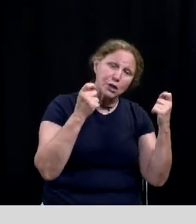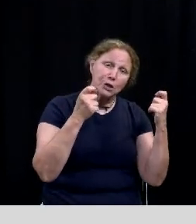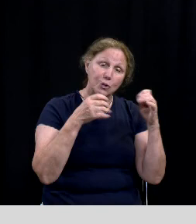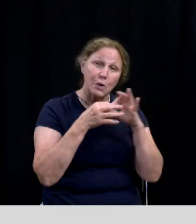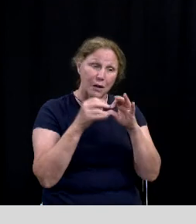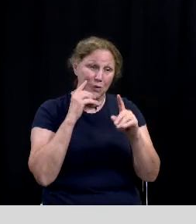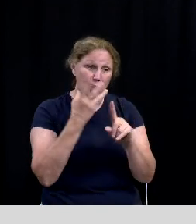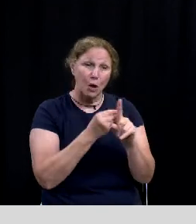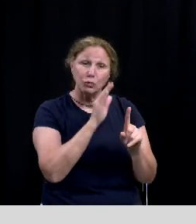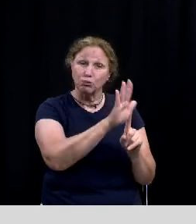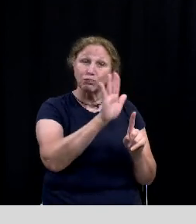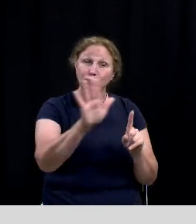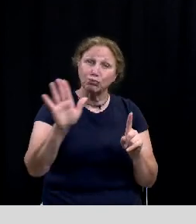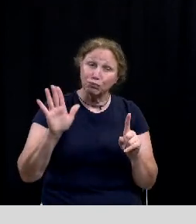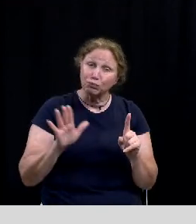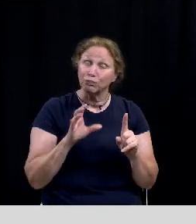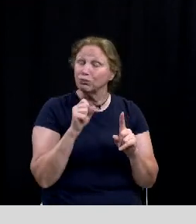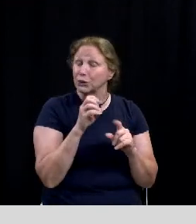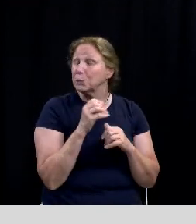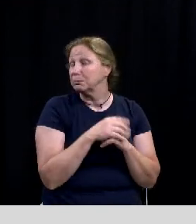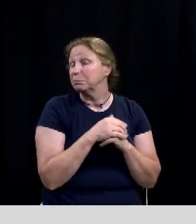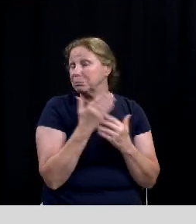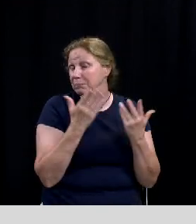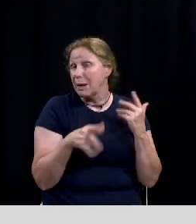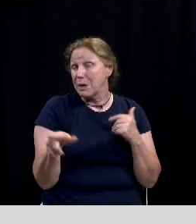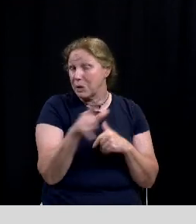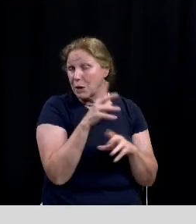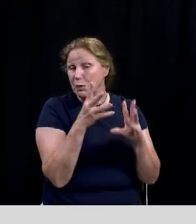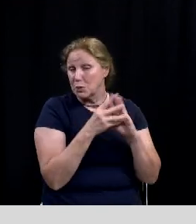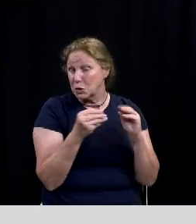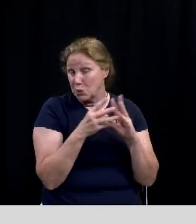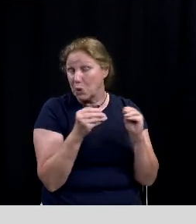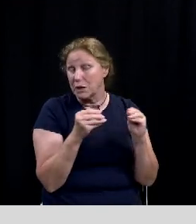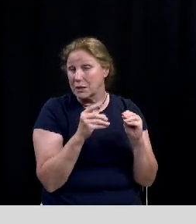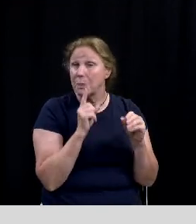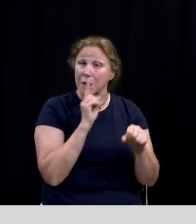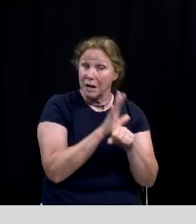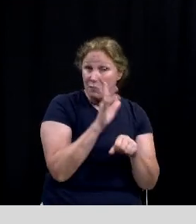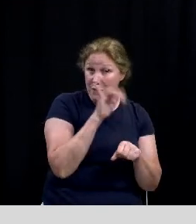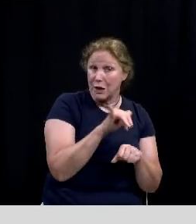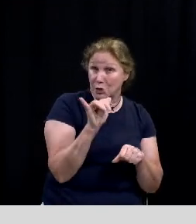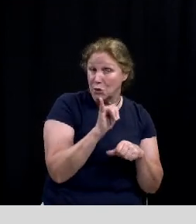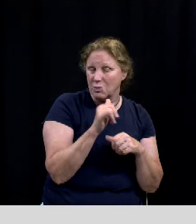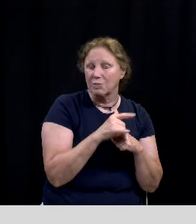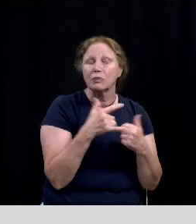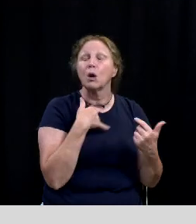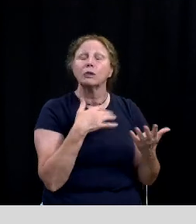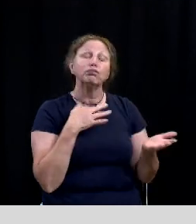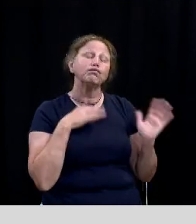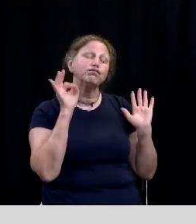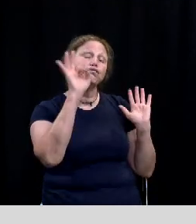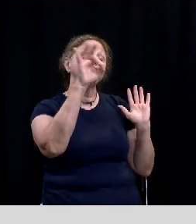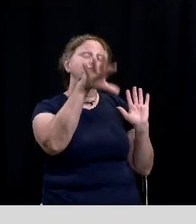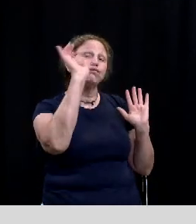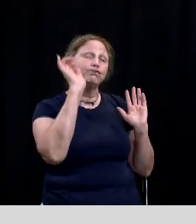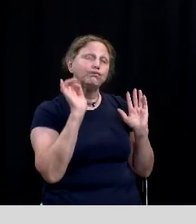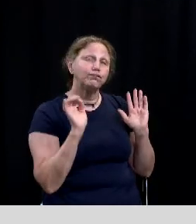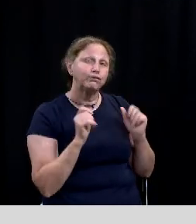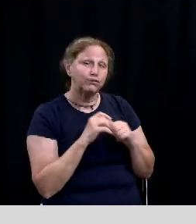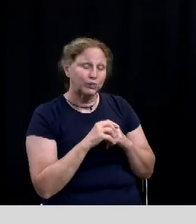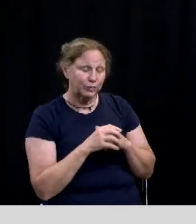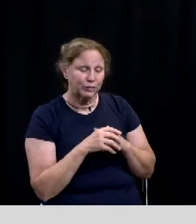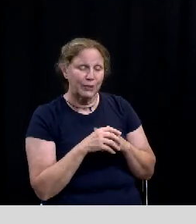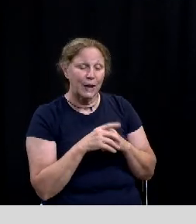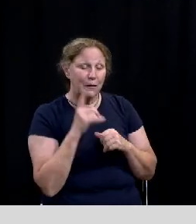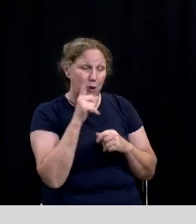think that you know you know maybe some of those story times could be dedicated for that so i just wanted to to put that in the in the